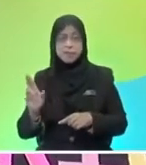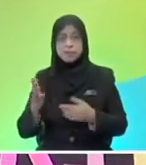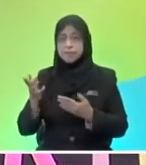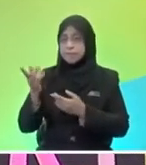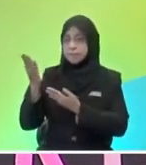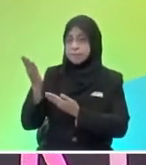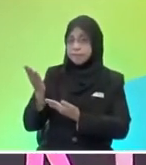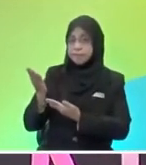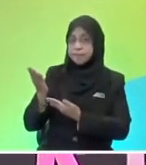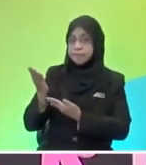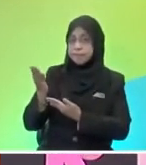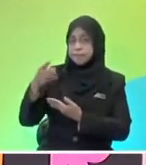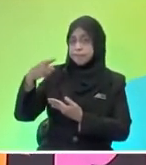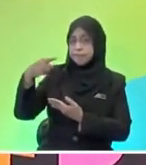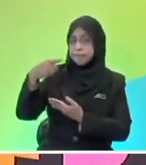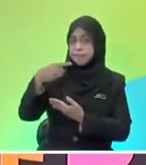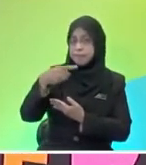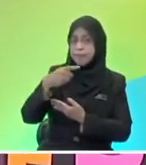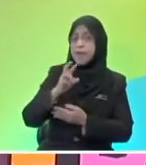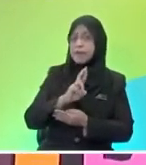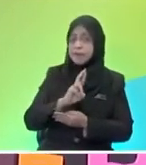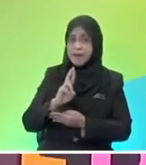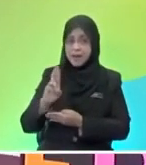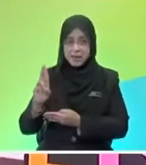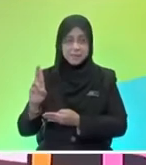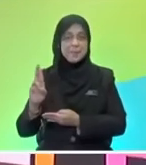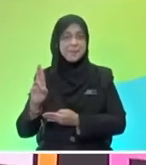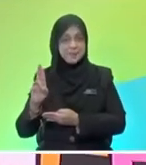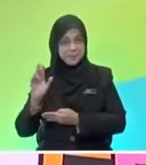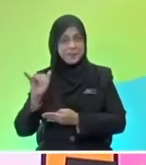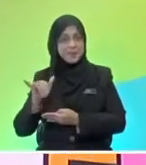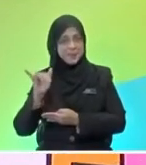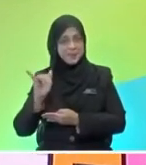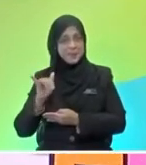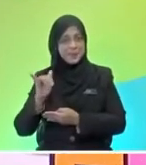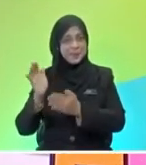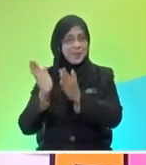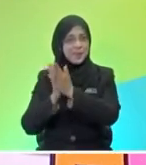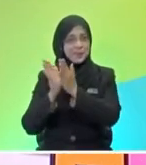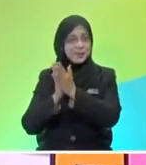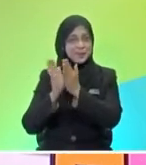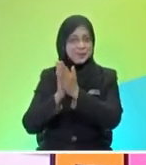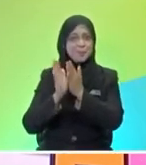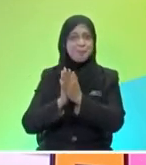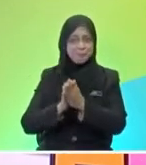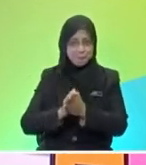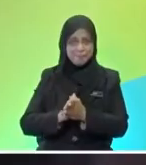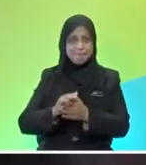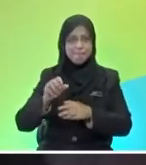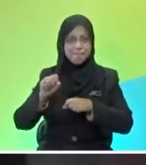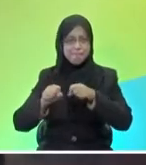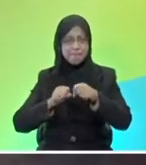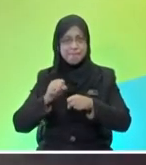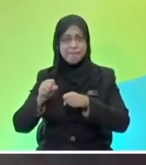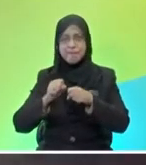So, the arrow would go to the right, I guess. Is that right, Mr. Q? Awesome. Excellent. Okay. So, using the red